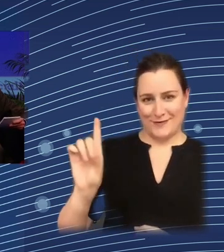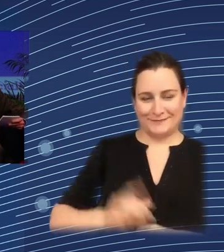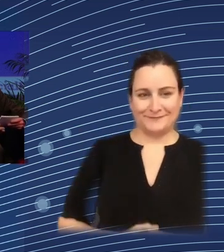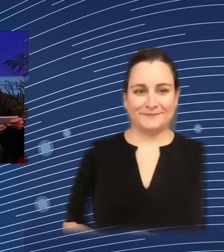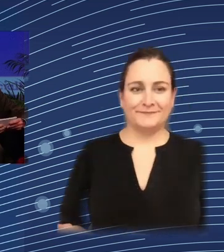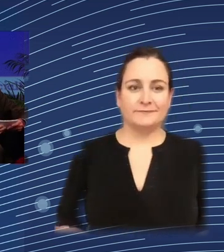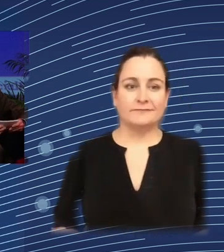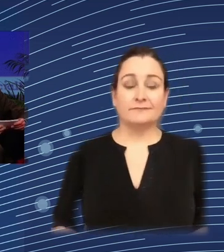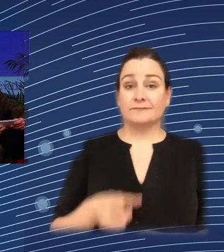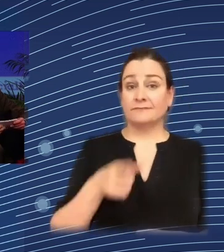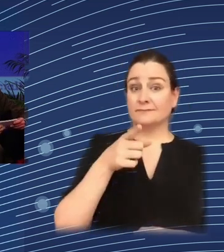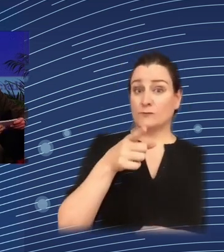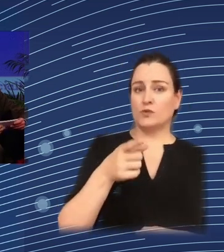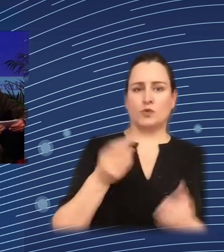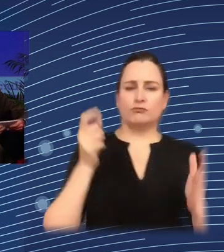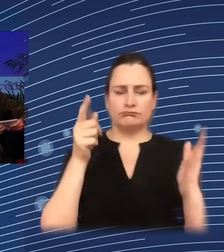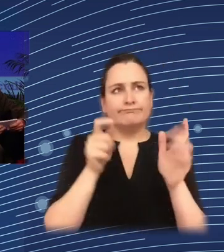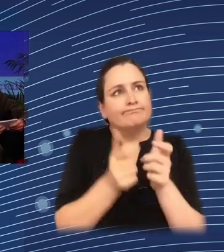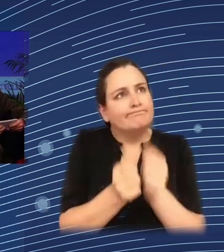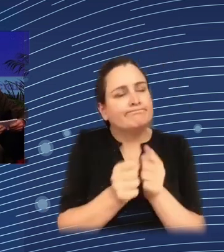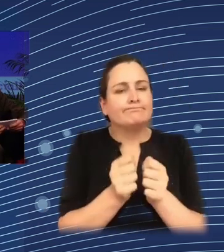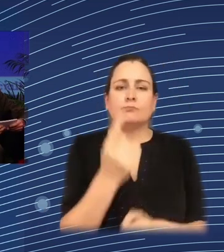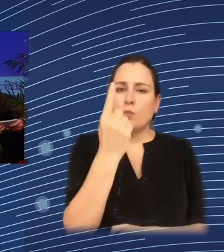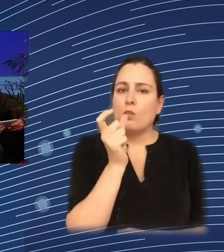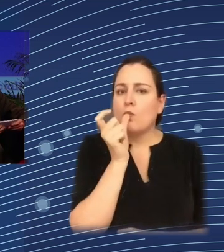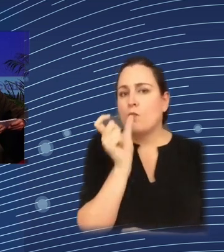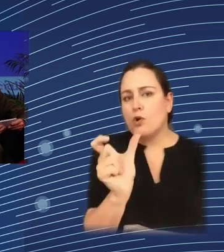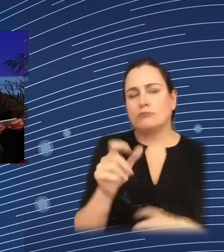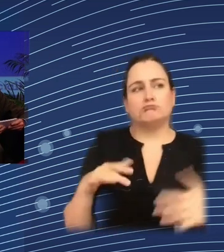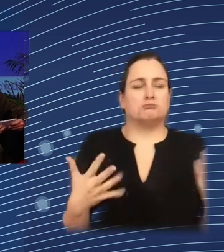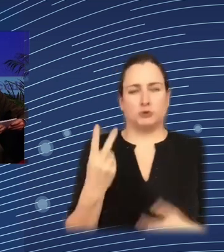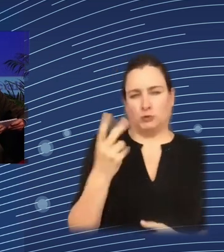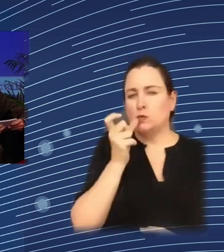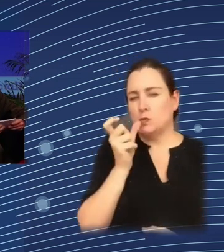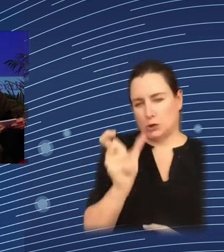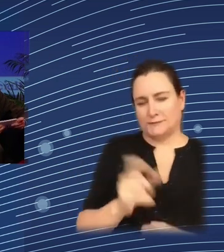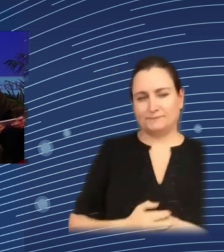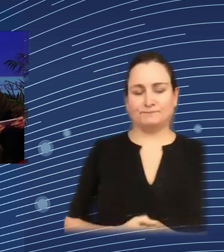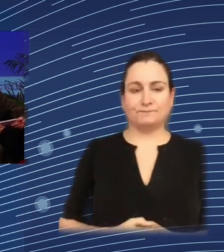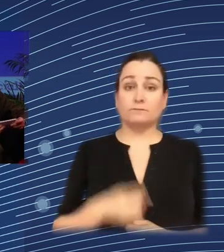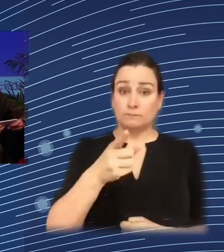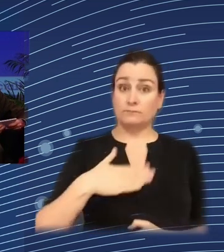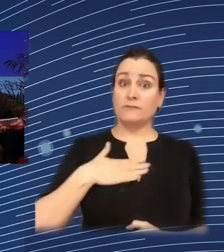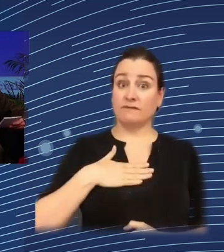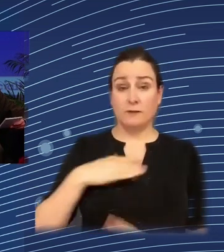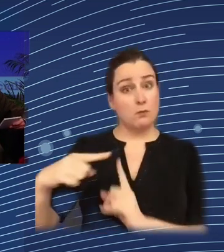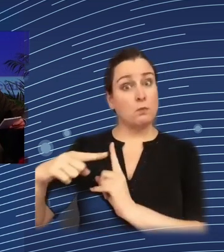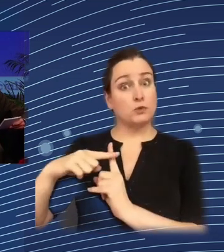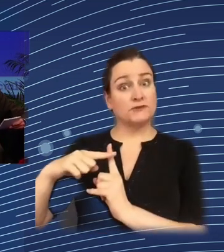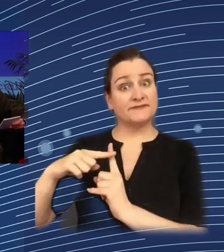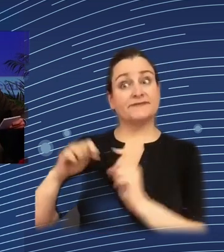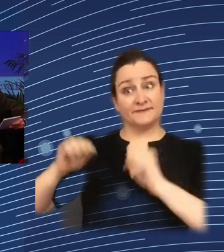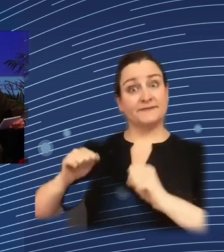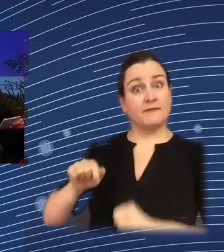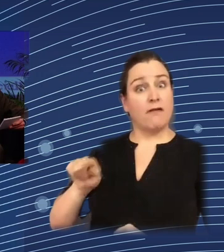is what your impression what when you think about the opportunities that data and AI can bring to the workplace so if